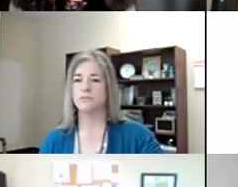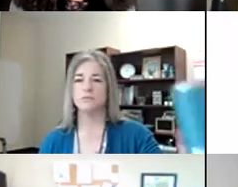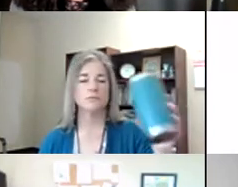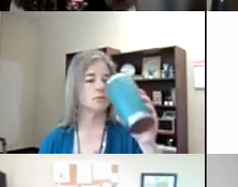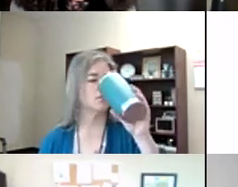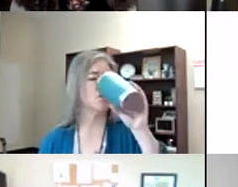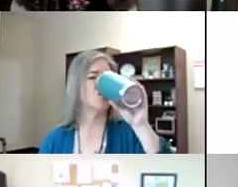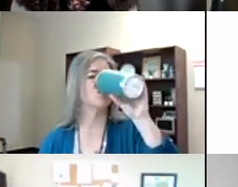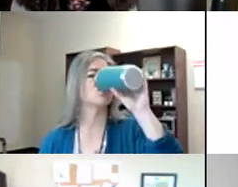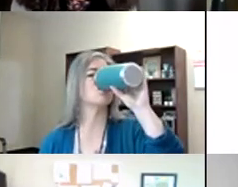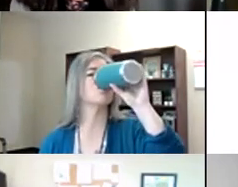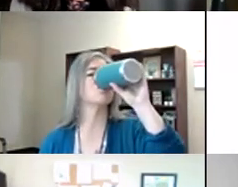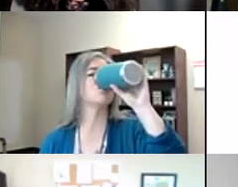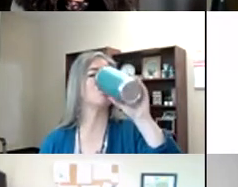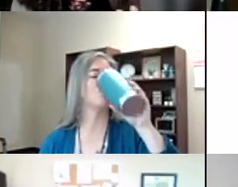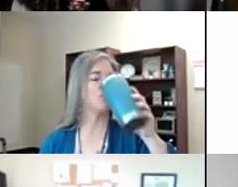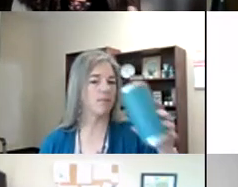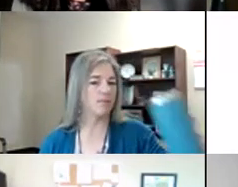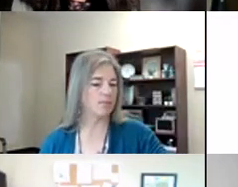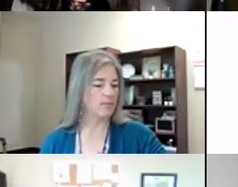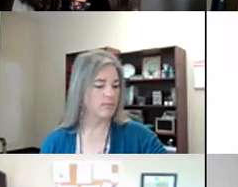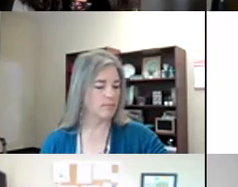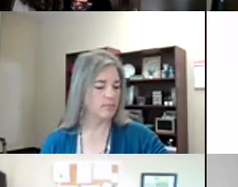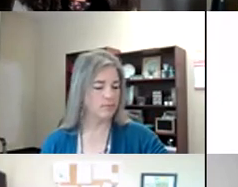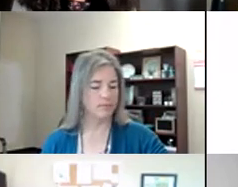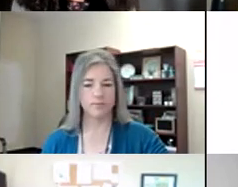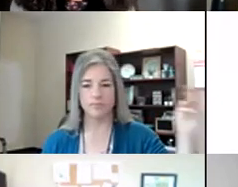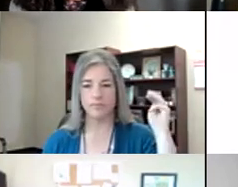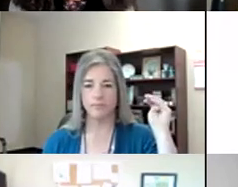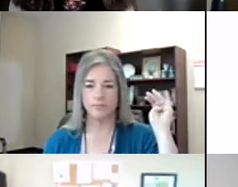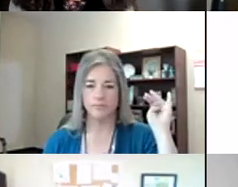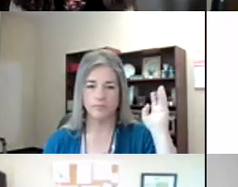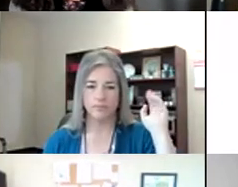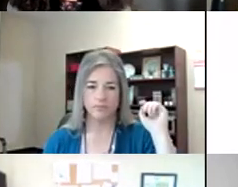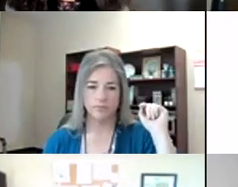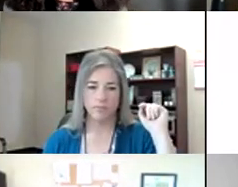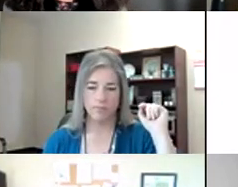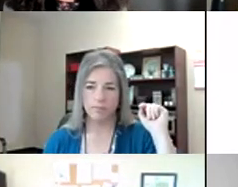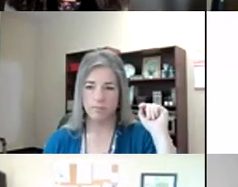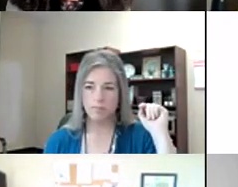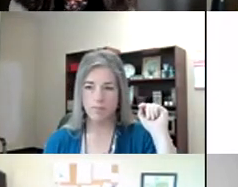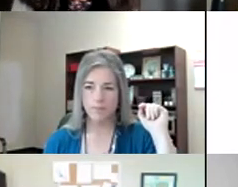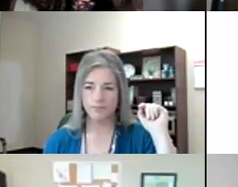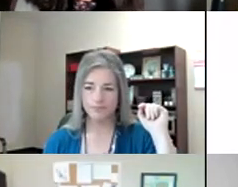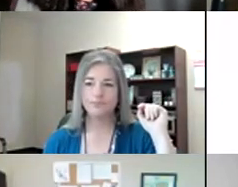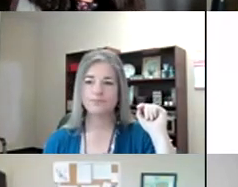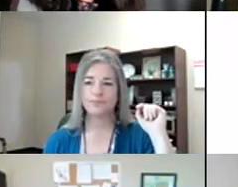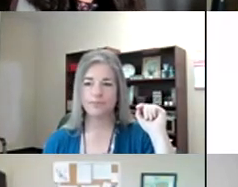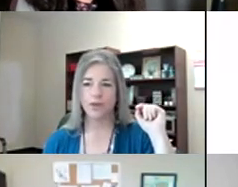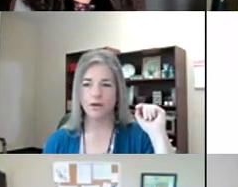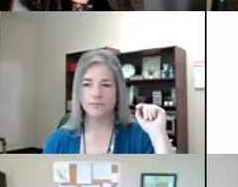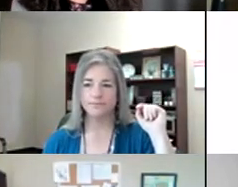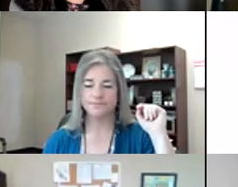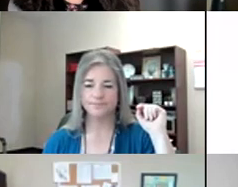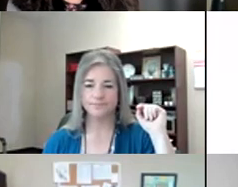herman presented uh there was actually improvements in terms of uh dollars spent uh for these